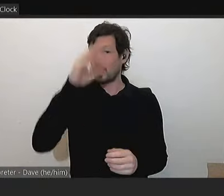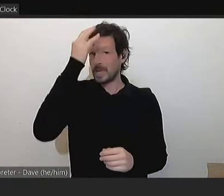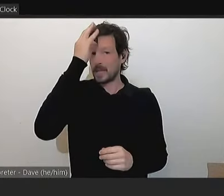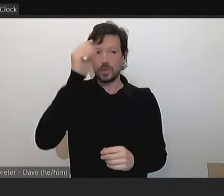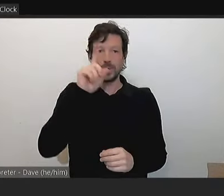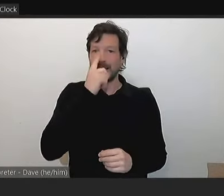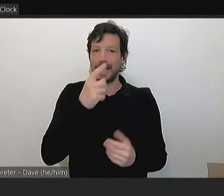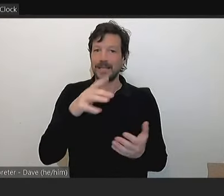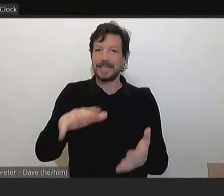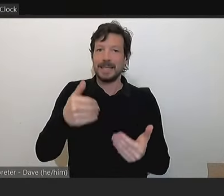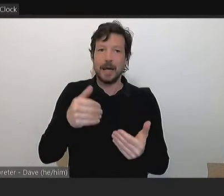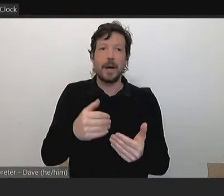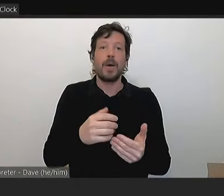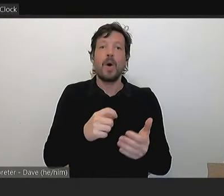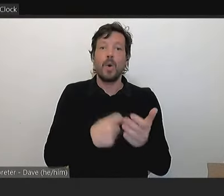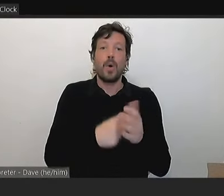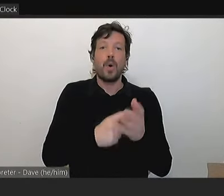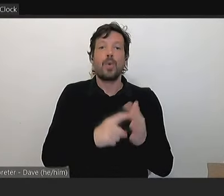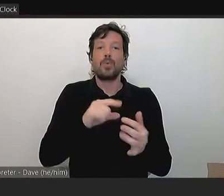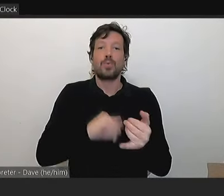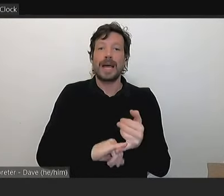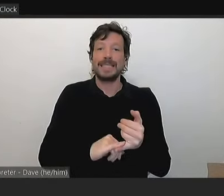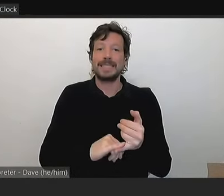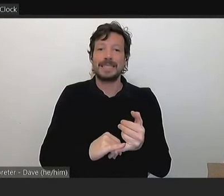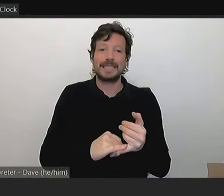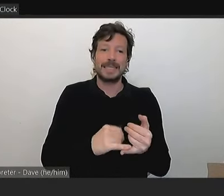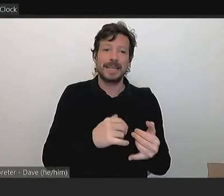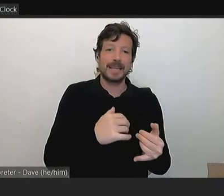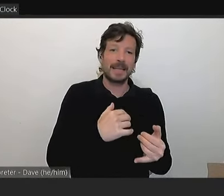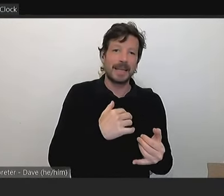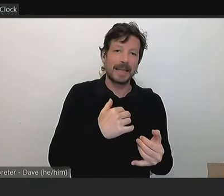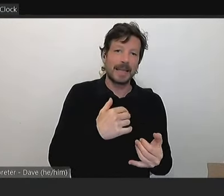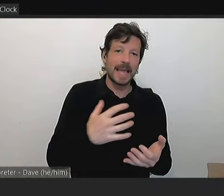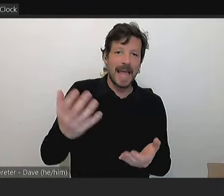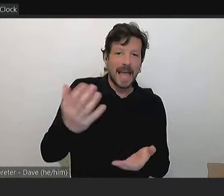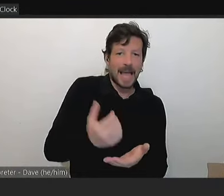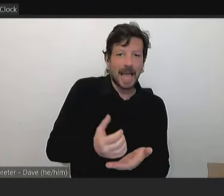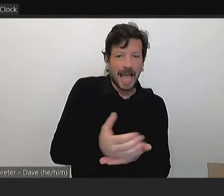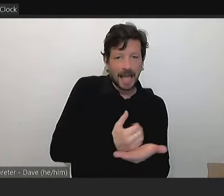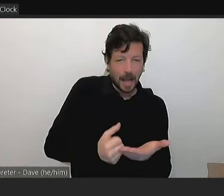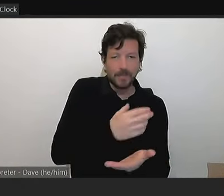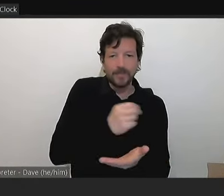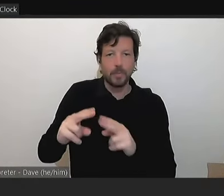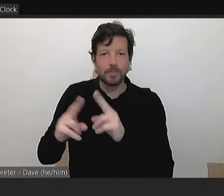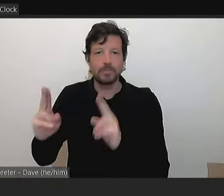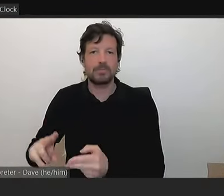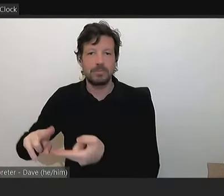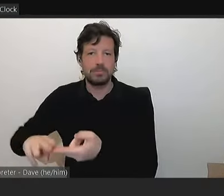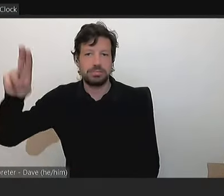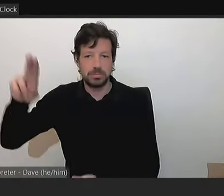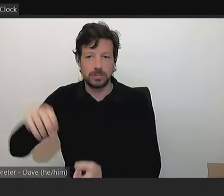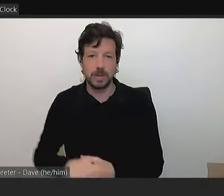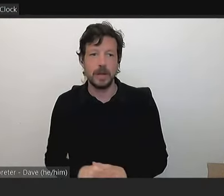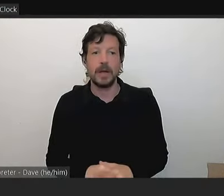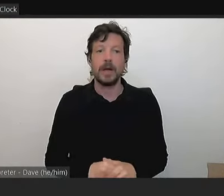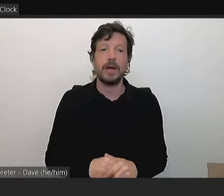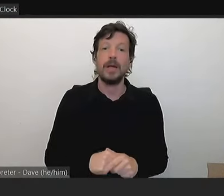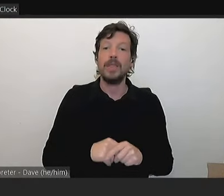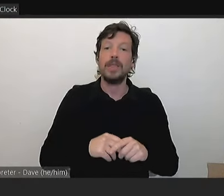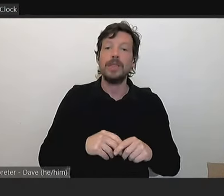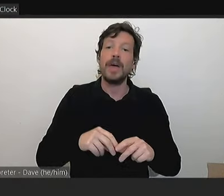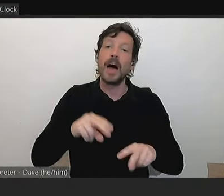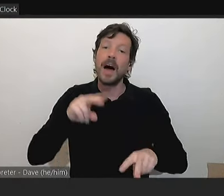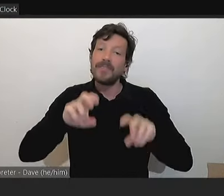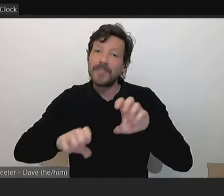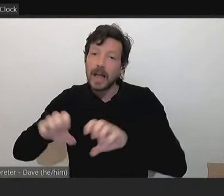more in rates income by increasing property values. The property valuations are determined as of the 1st of January each